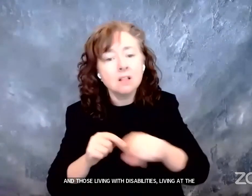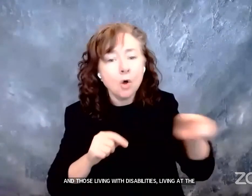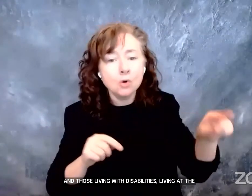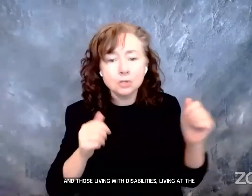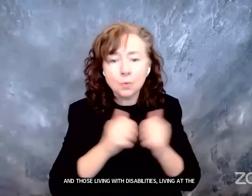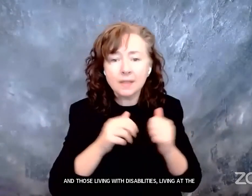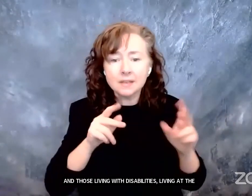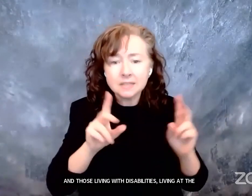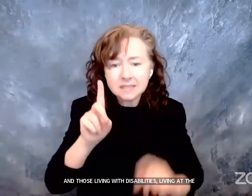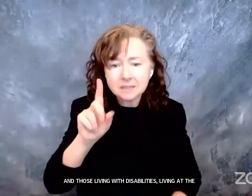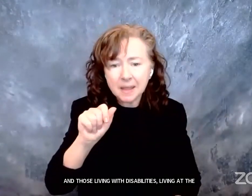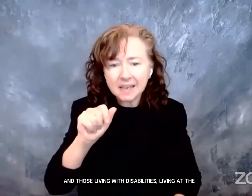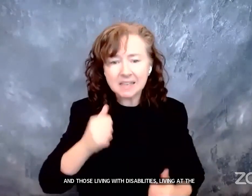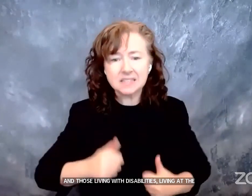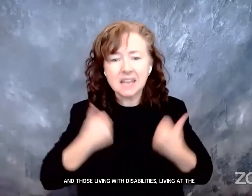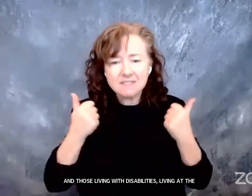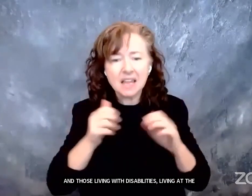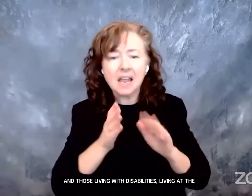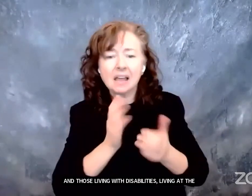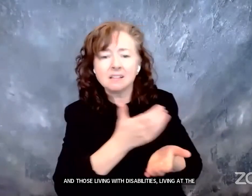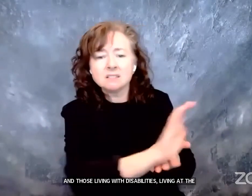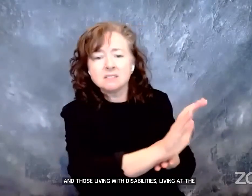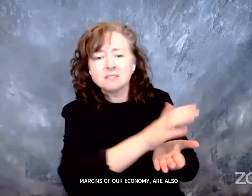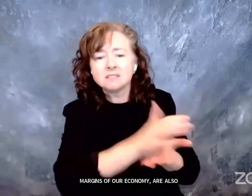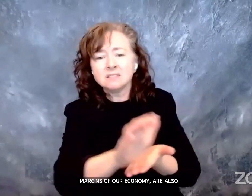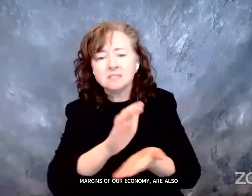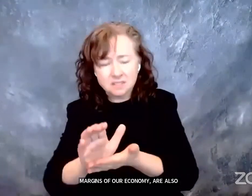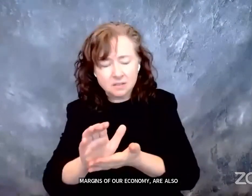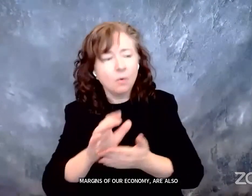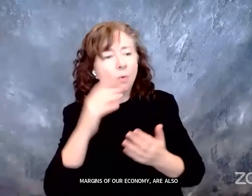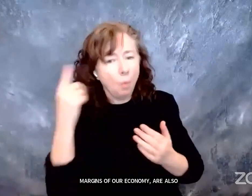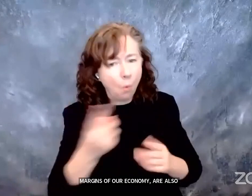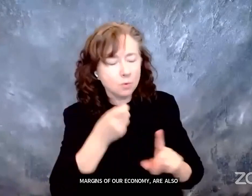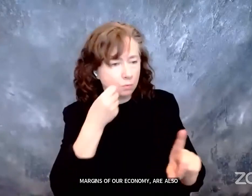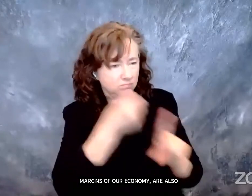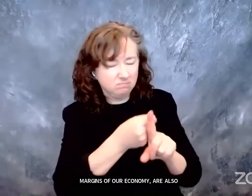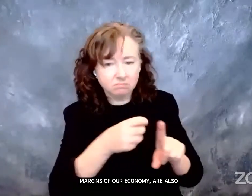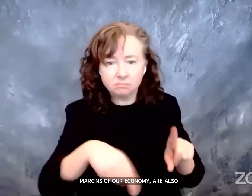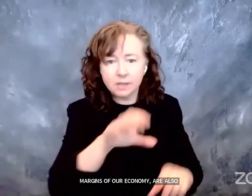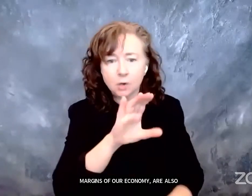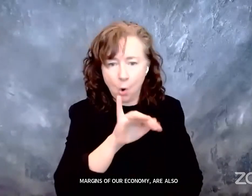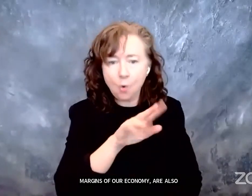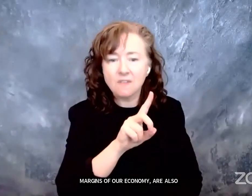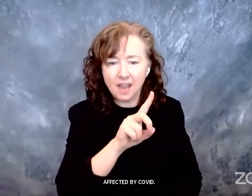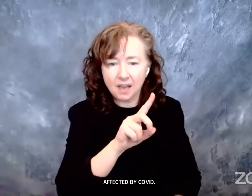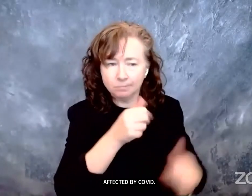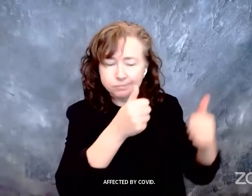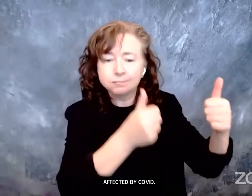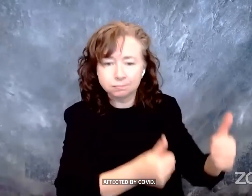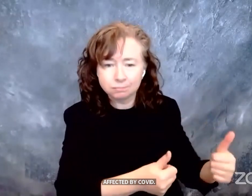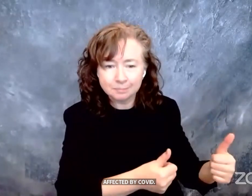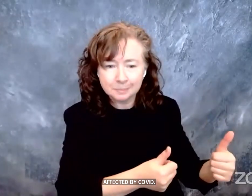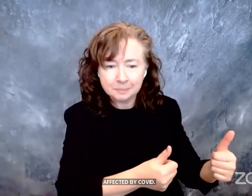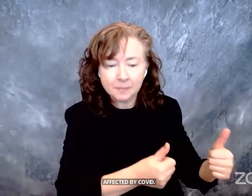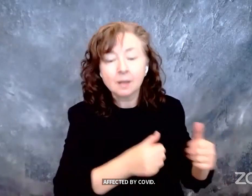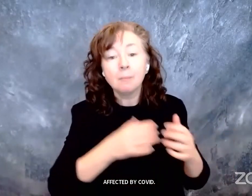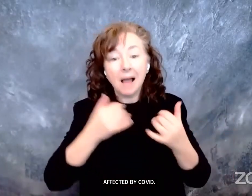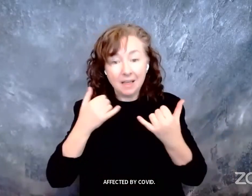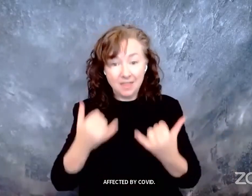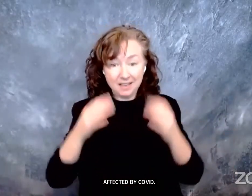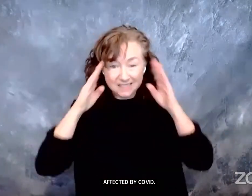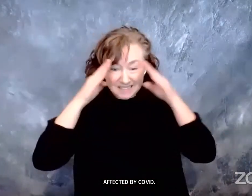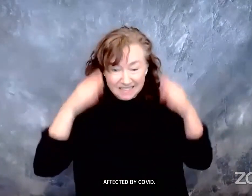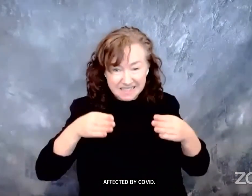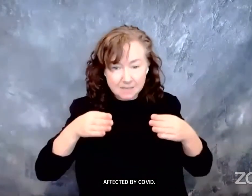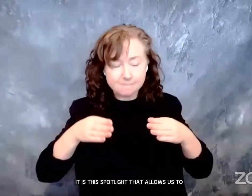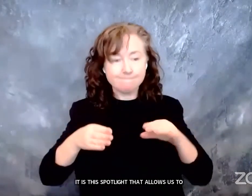they're also disproportionately affected by COVID. And it's this spotlight that allows us to take a